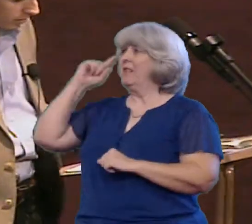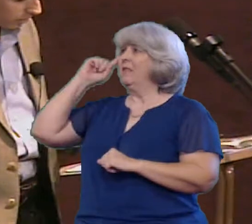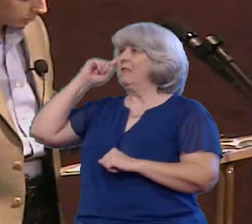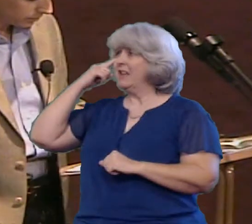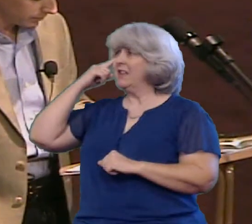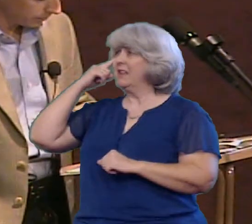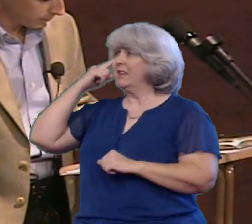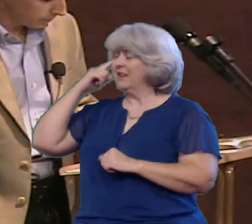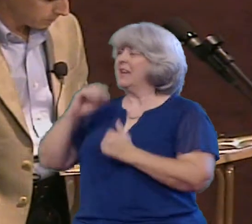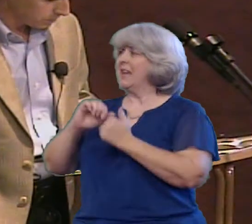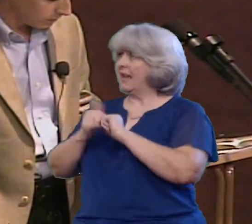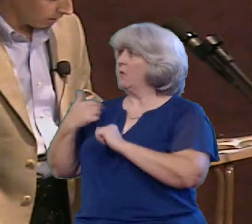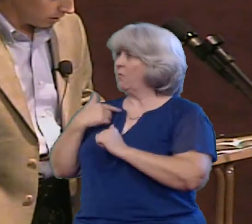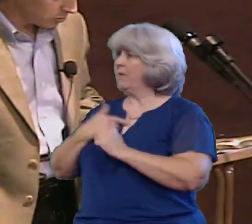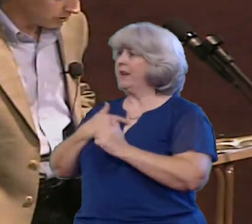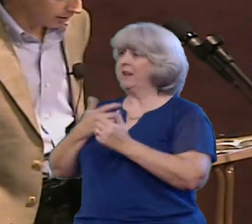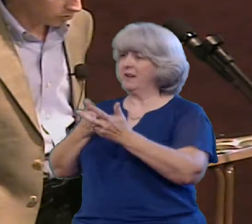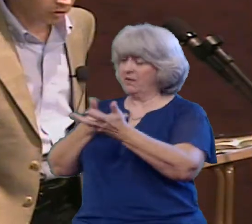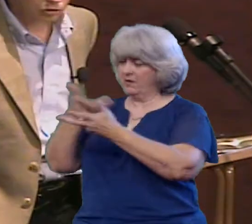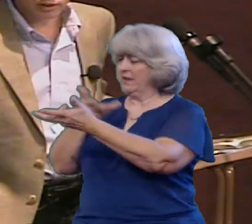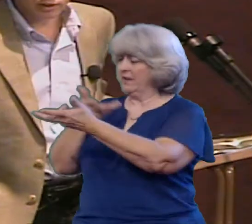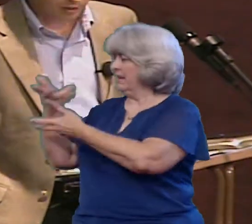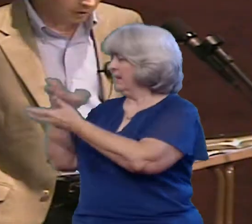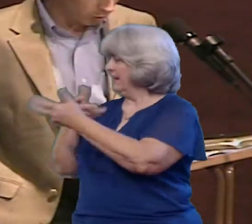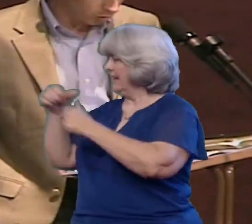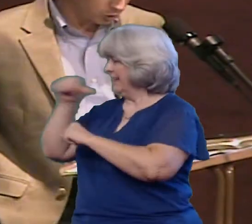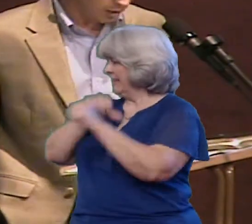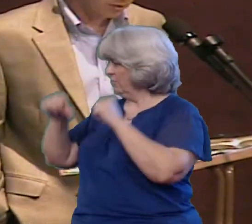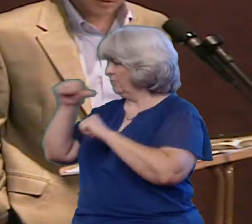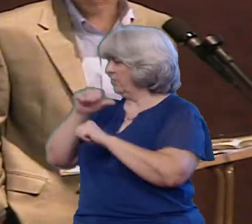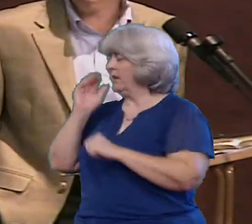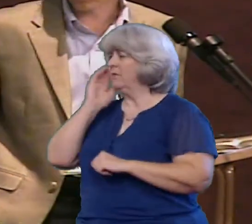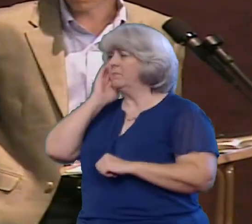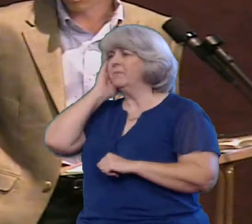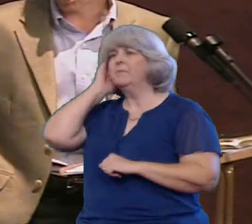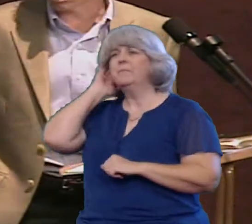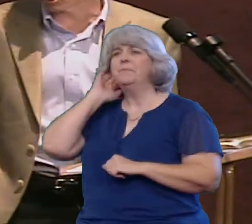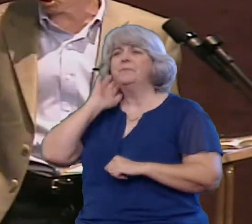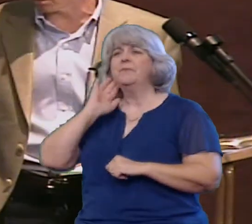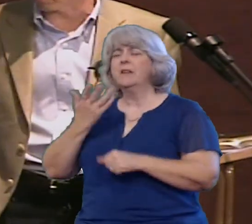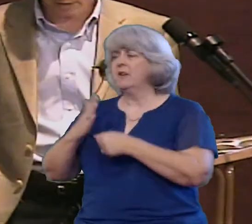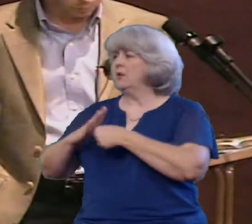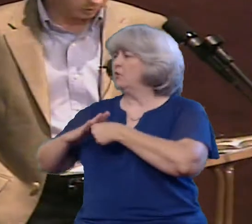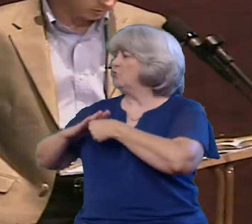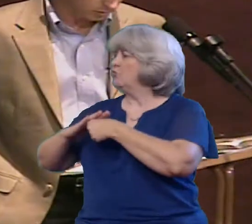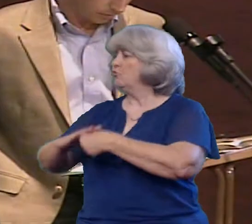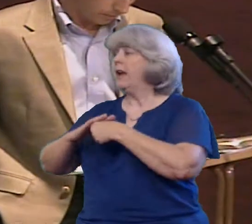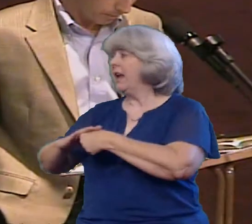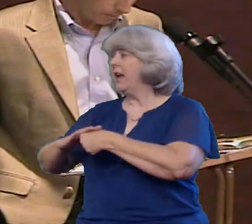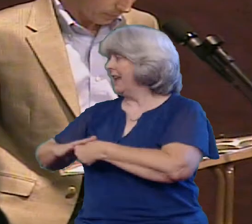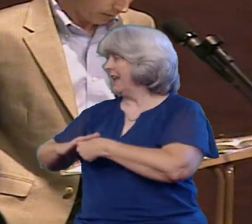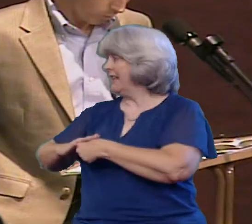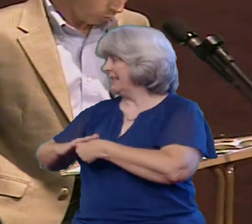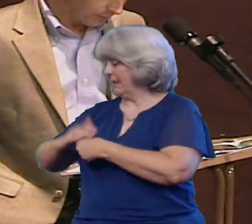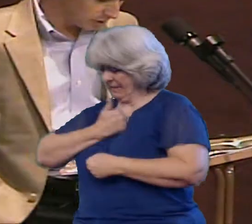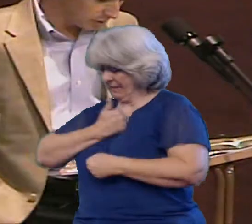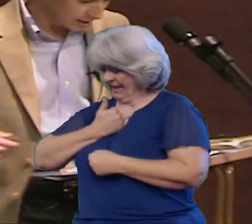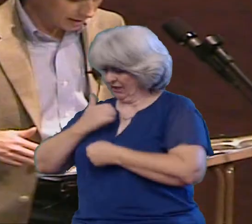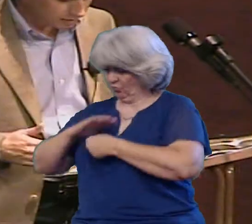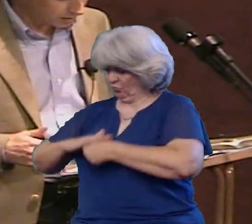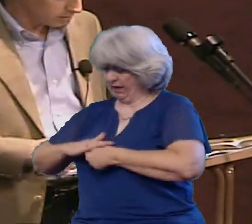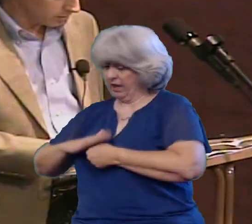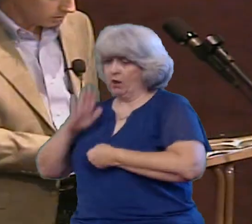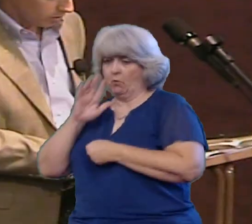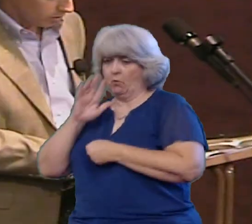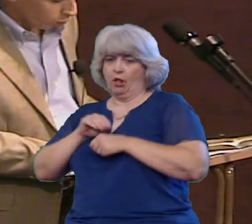lives of others You see, external and even internal stresses sometimes cause stress on families We feel disconnected